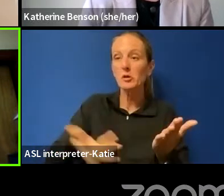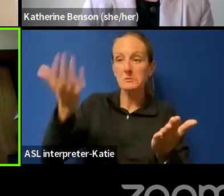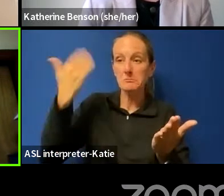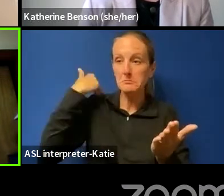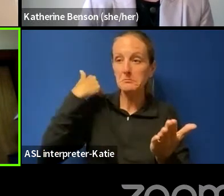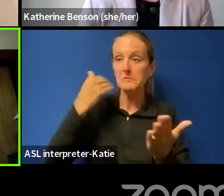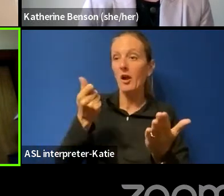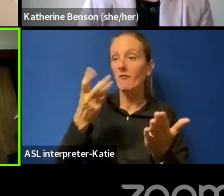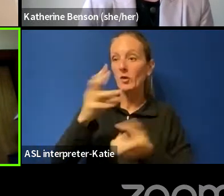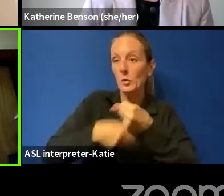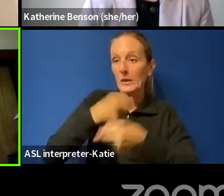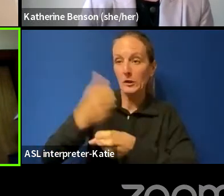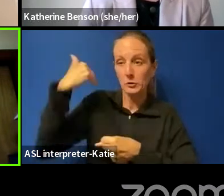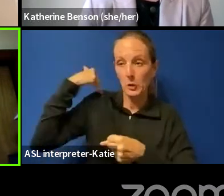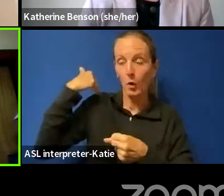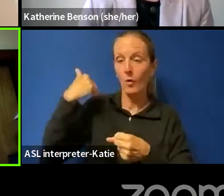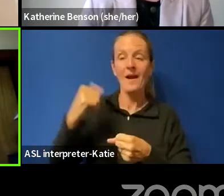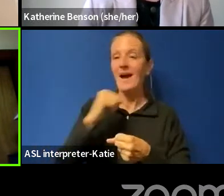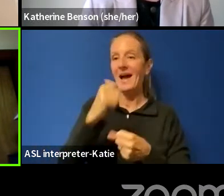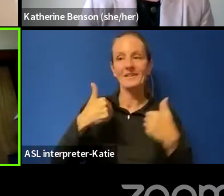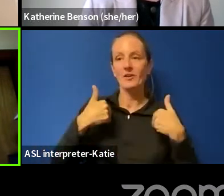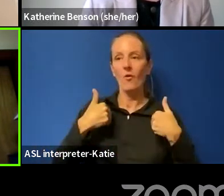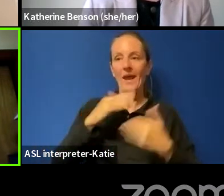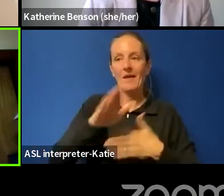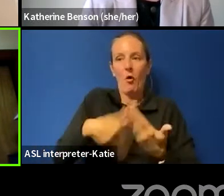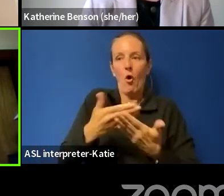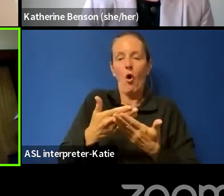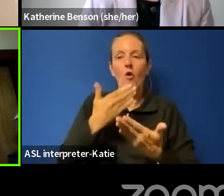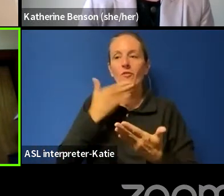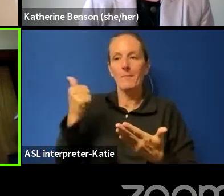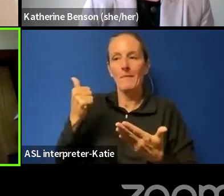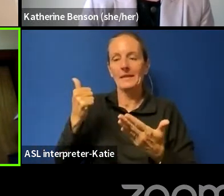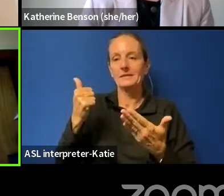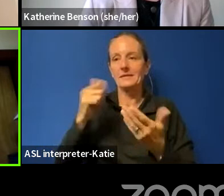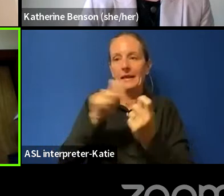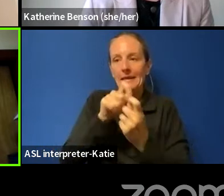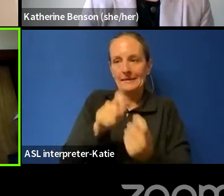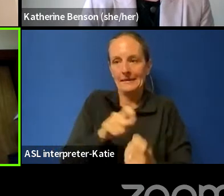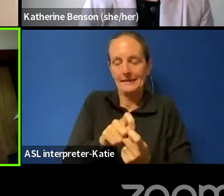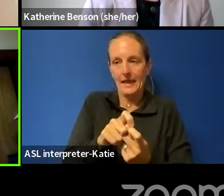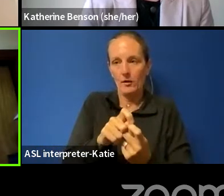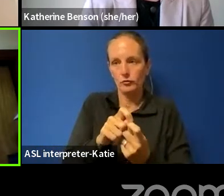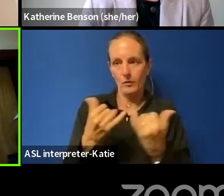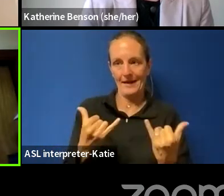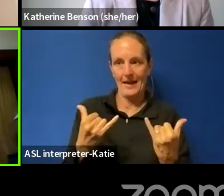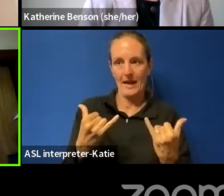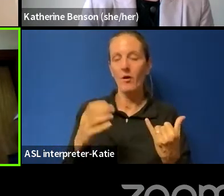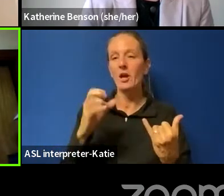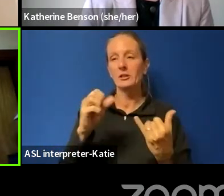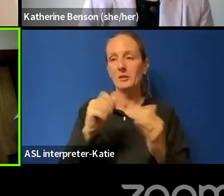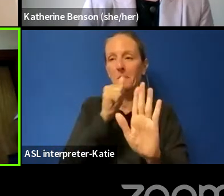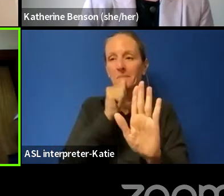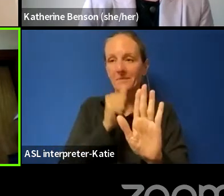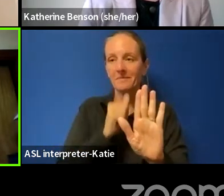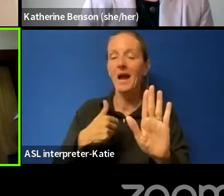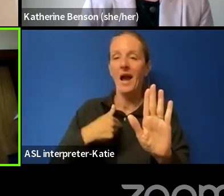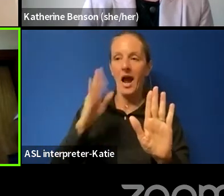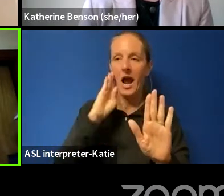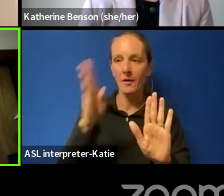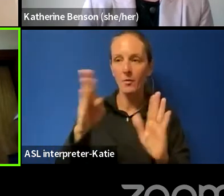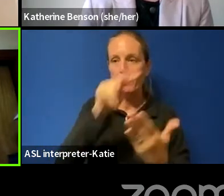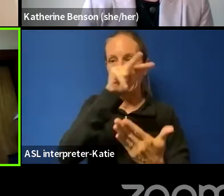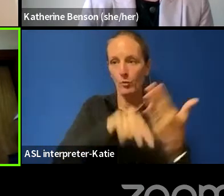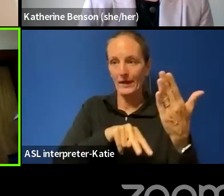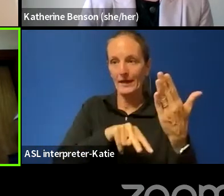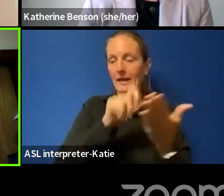ago, I don't necessarily have all the best details at my fingertips. And please bear with me because I am going to be reading some